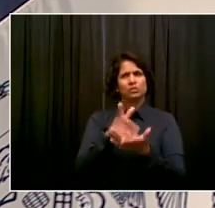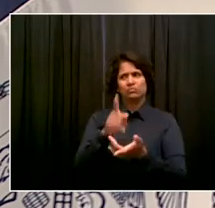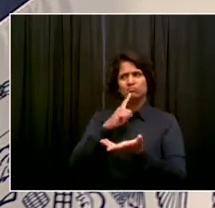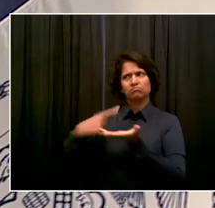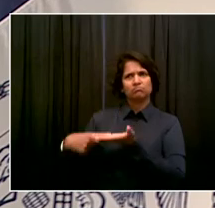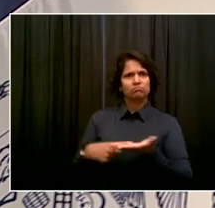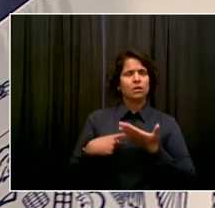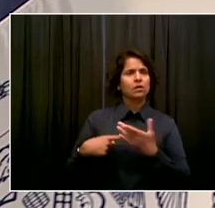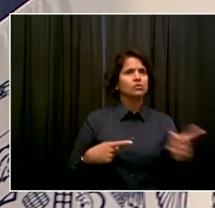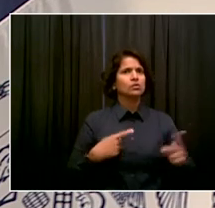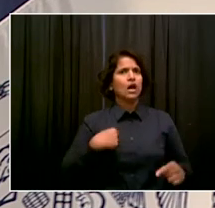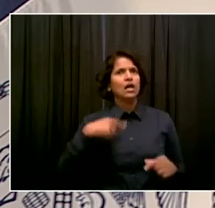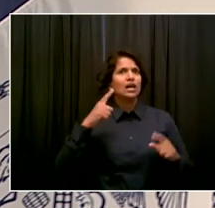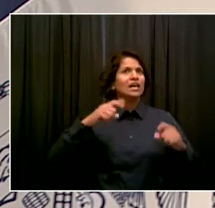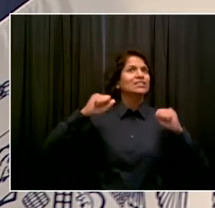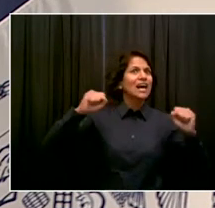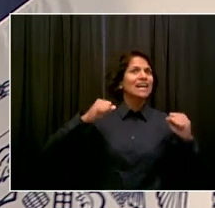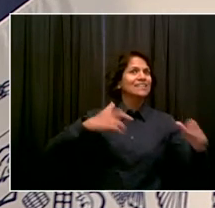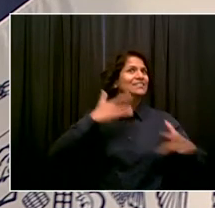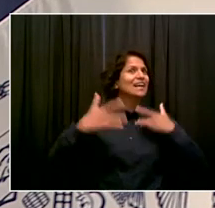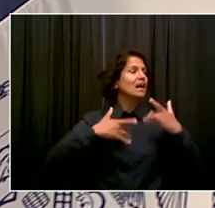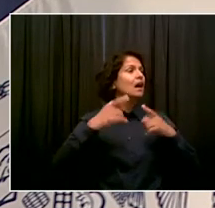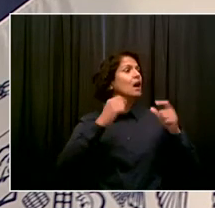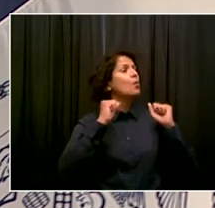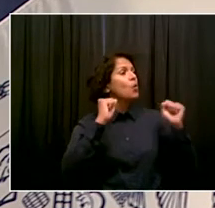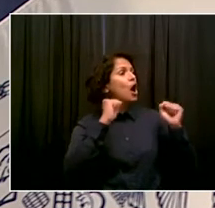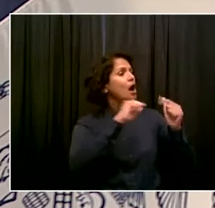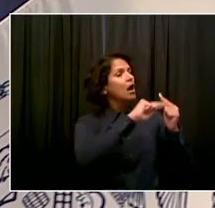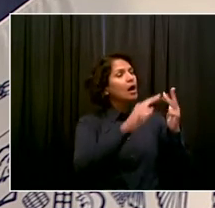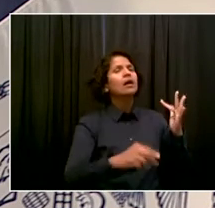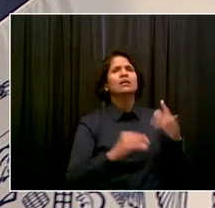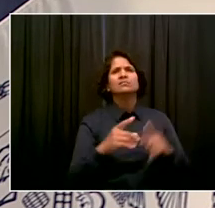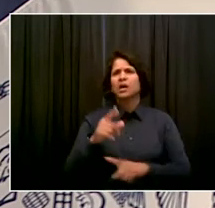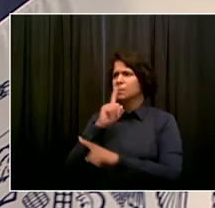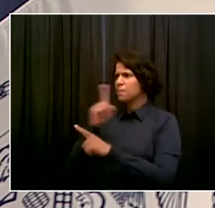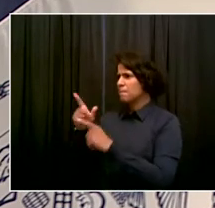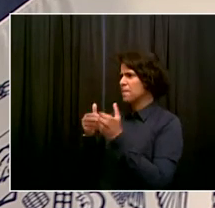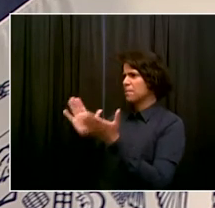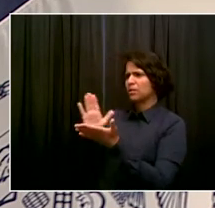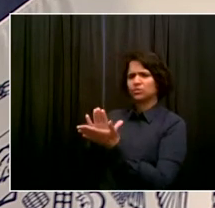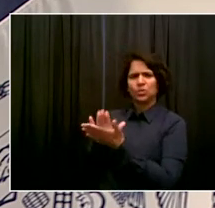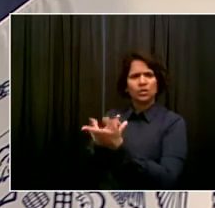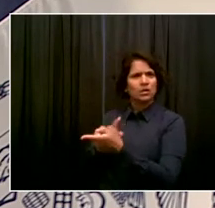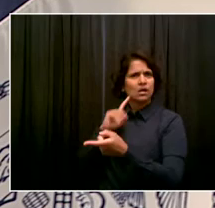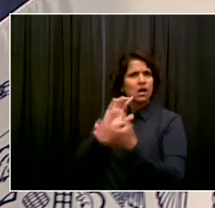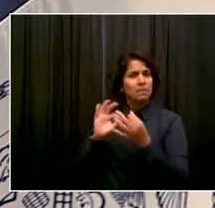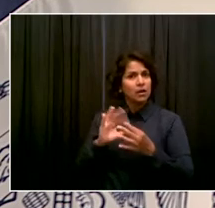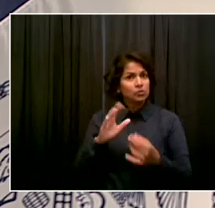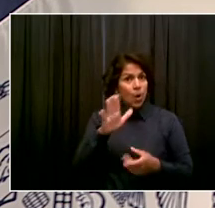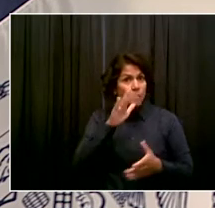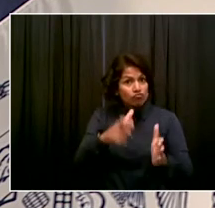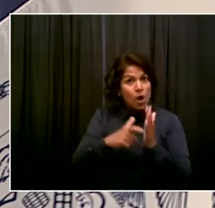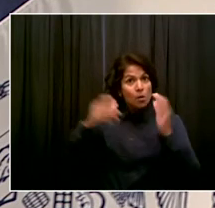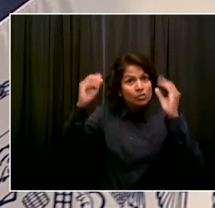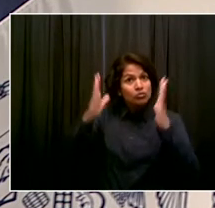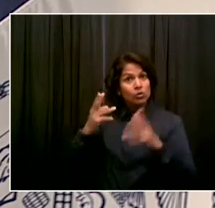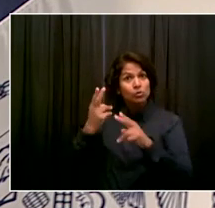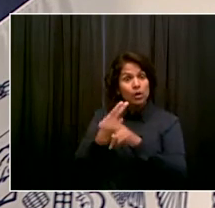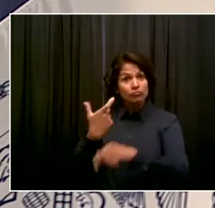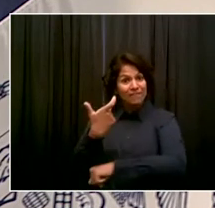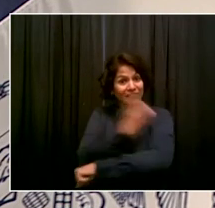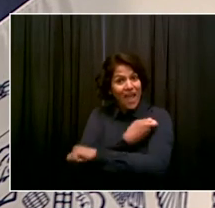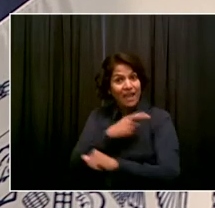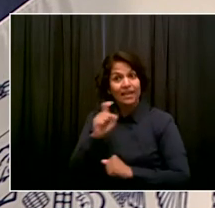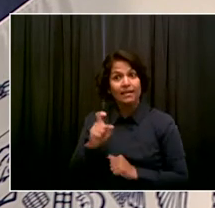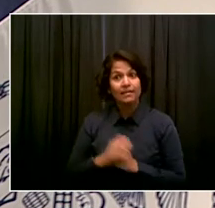to mandate teachers to get the shot? And do you have a plan B for parents who might fear sending their children to school?